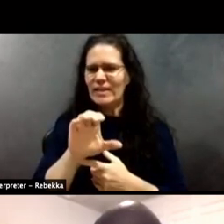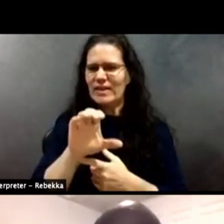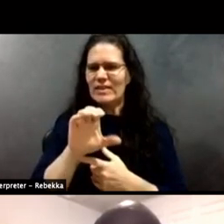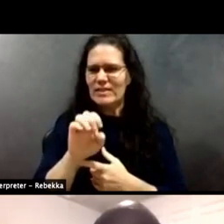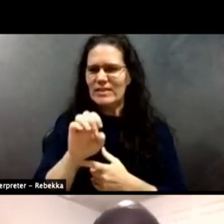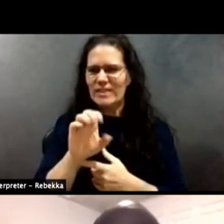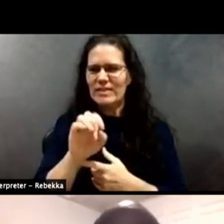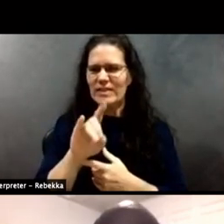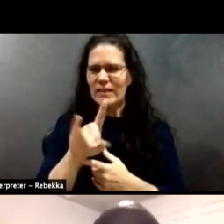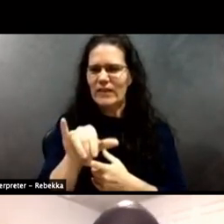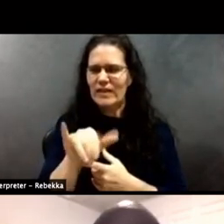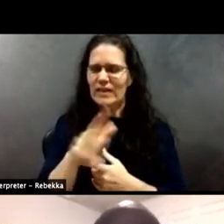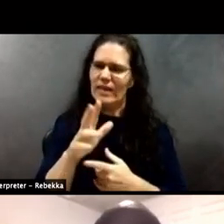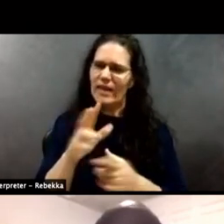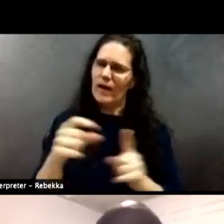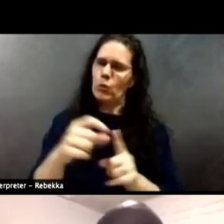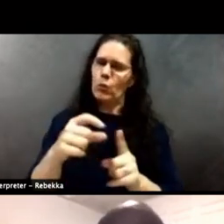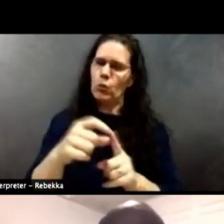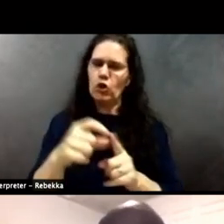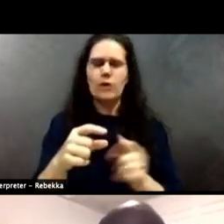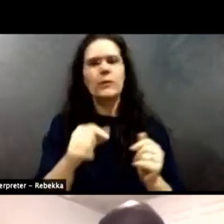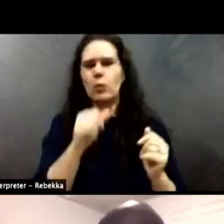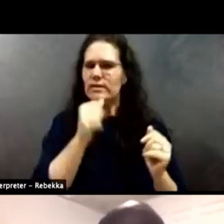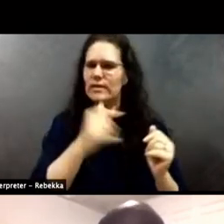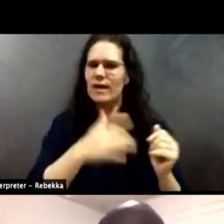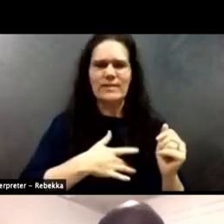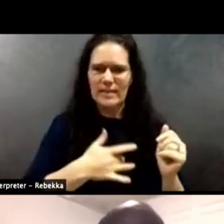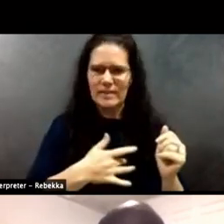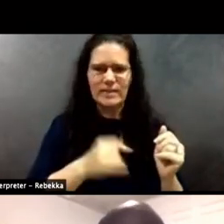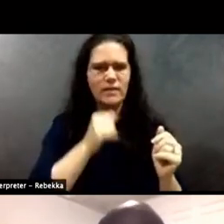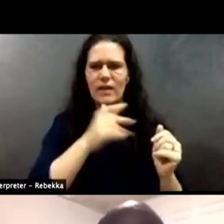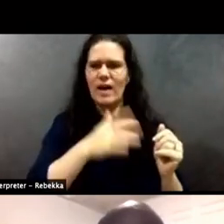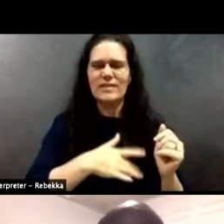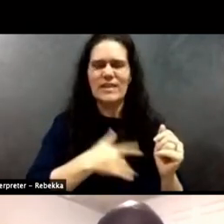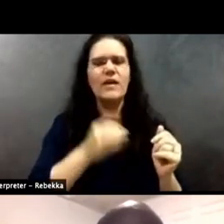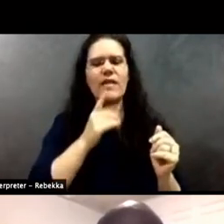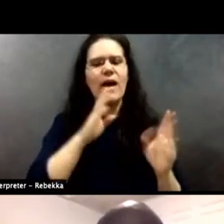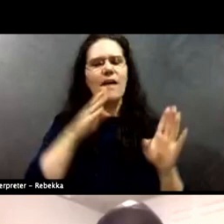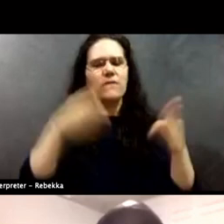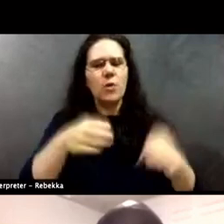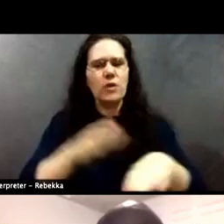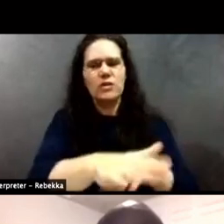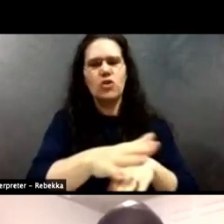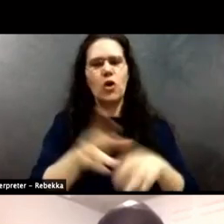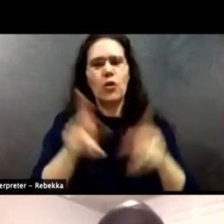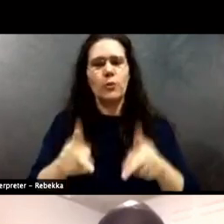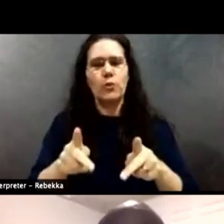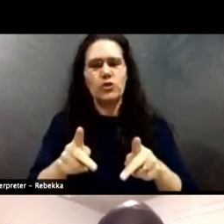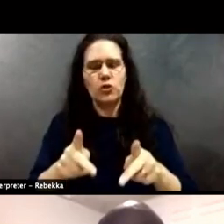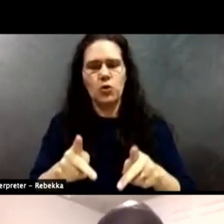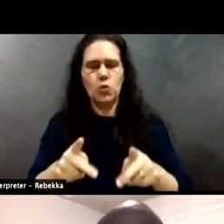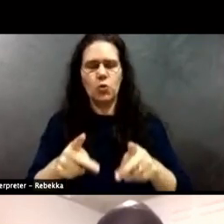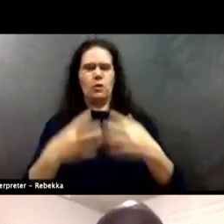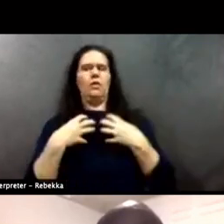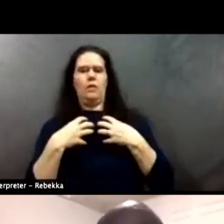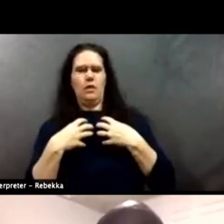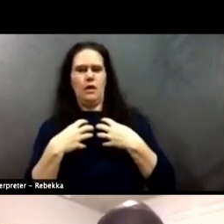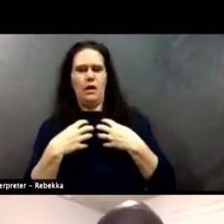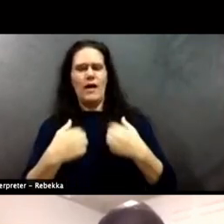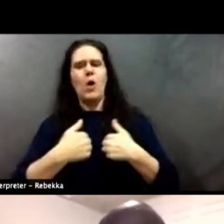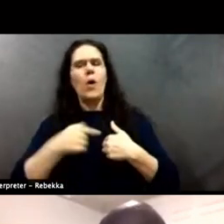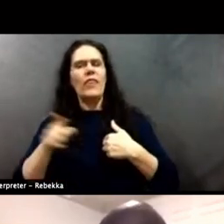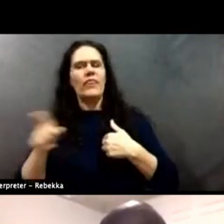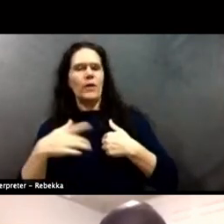insensitivity focuses on the feelings of the recipient, it puts the weight on the recipient, as opposed to the